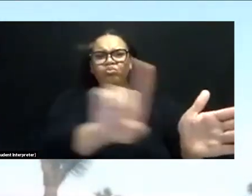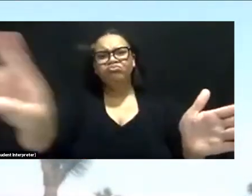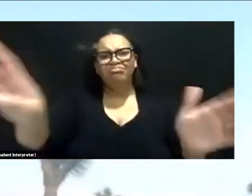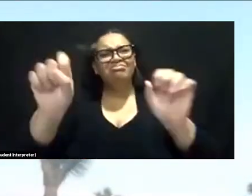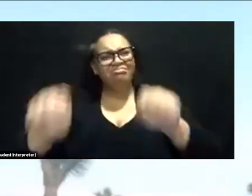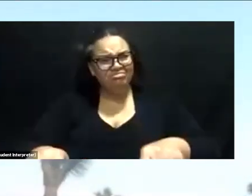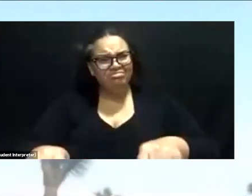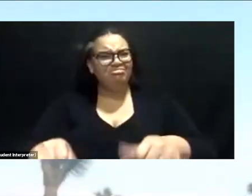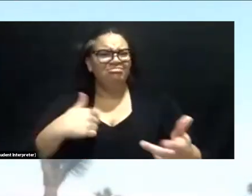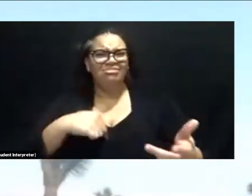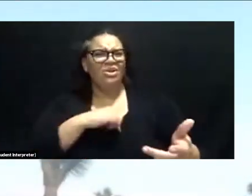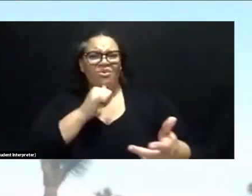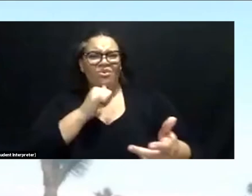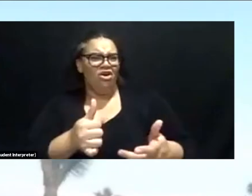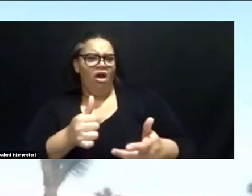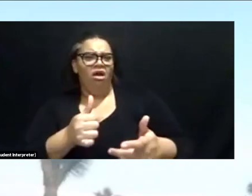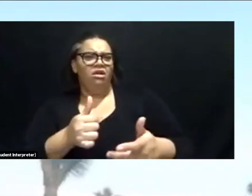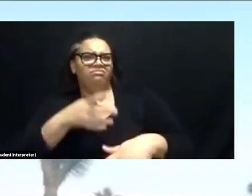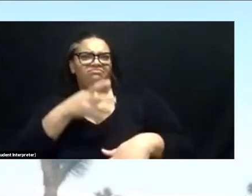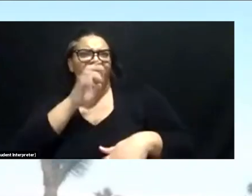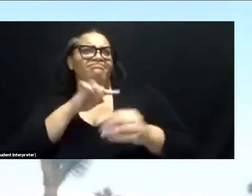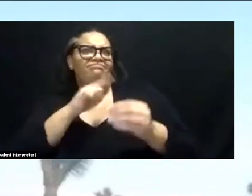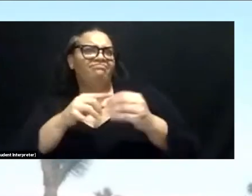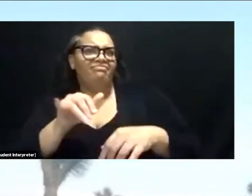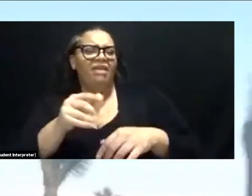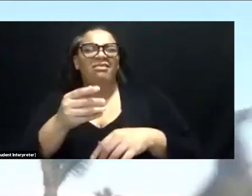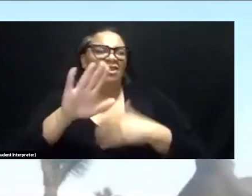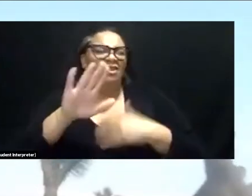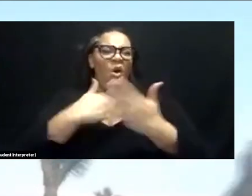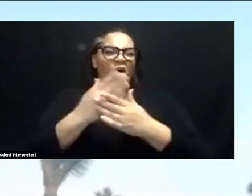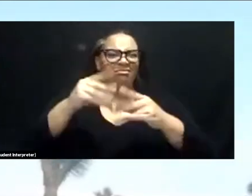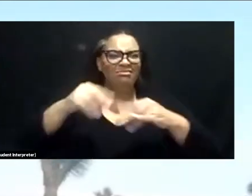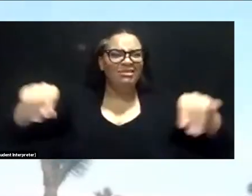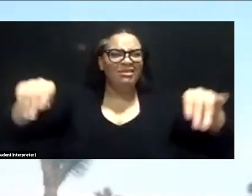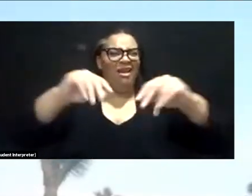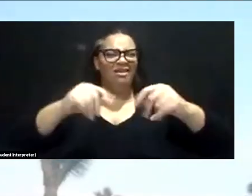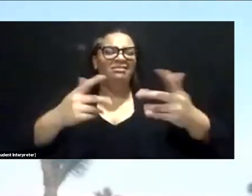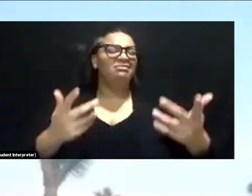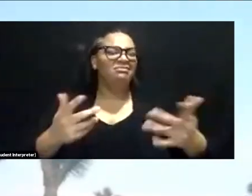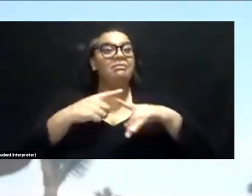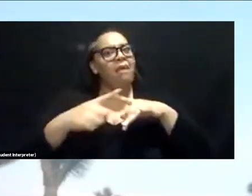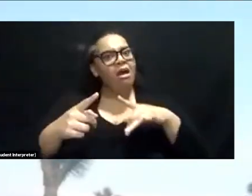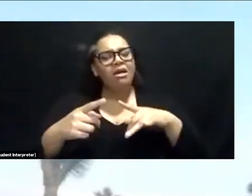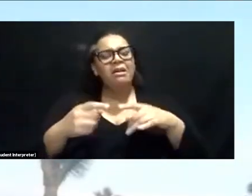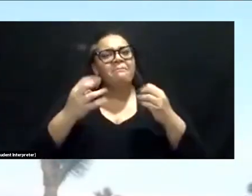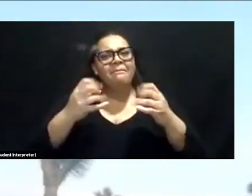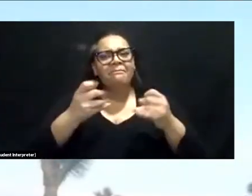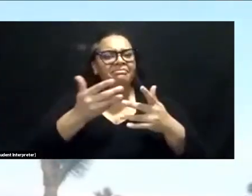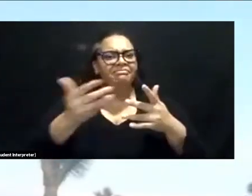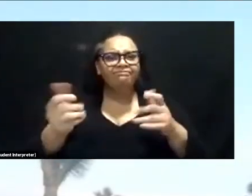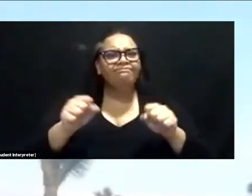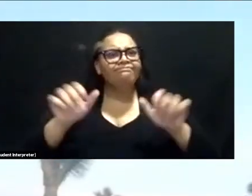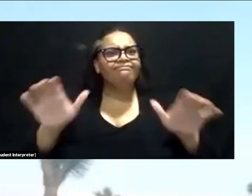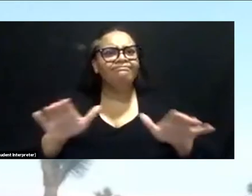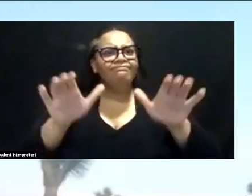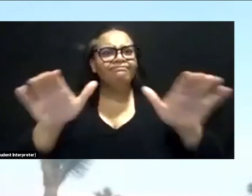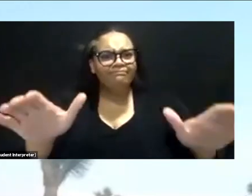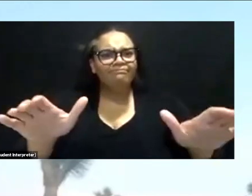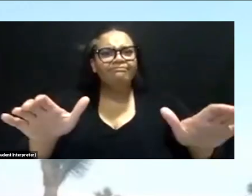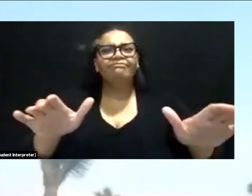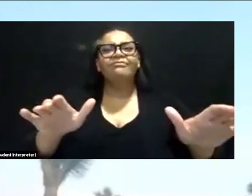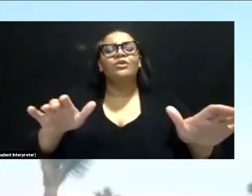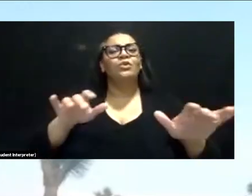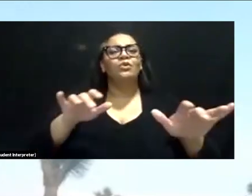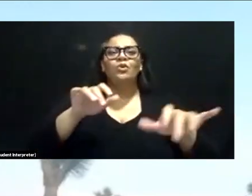you don't get those cheap grass signs in your shoes and you can kind of forge out and go climbing on the rocks. It's going to be, it's going to be a really beautiful time to visit.